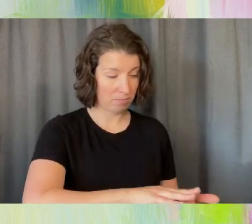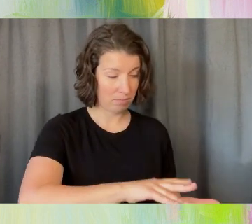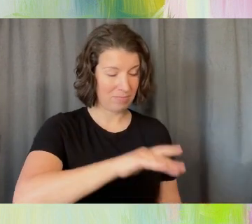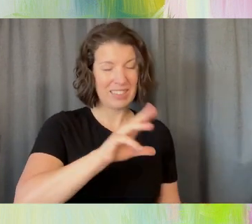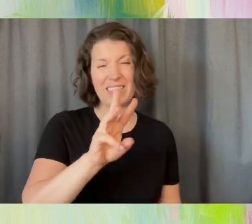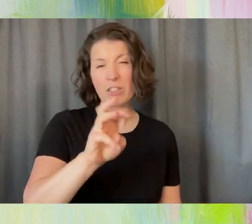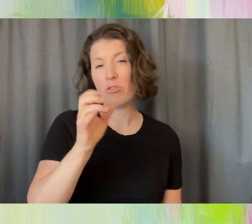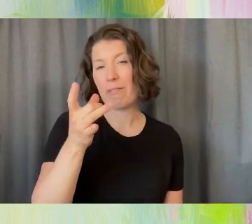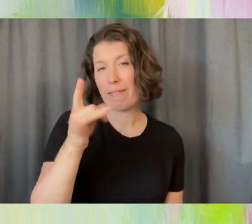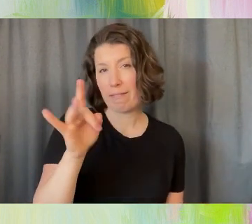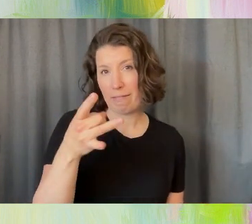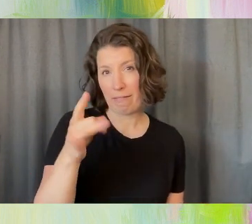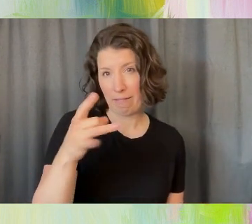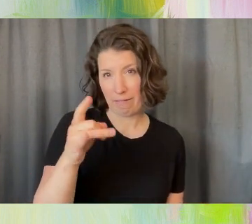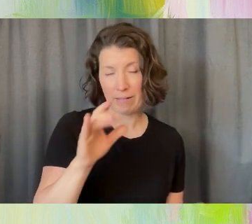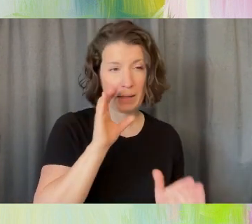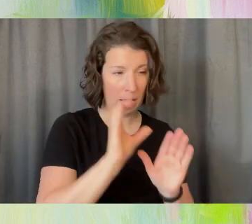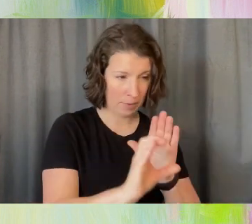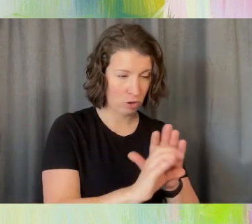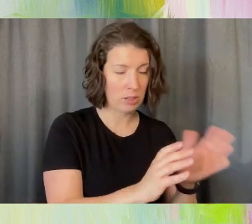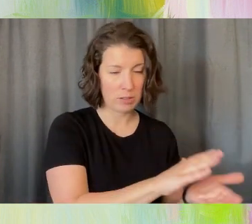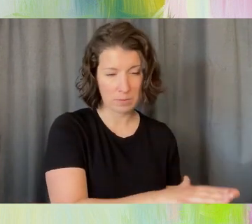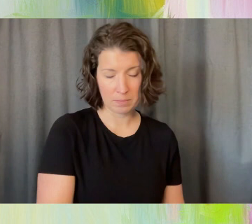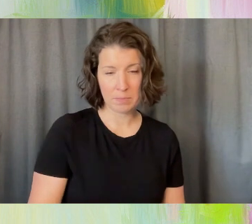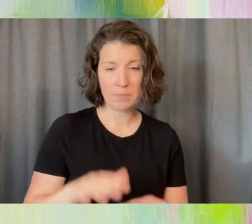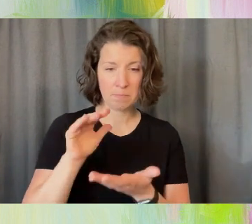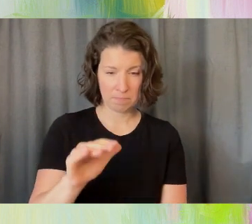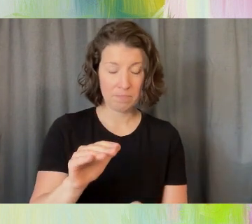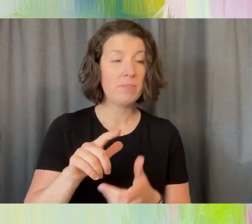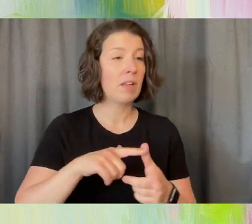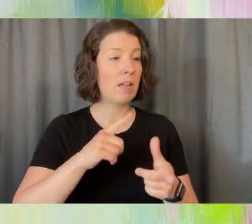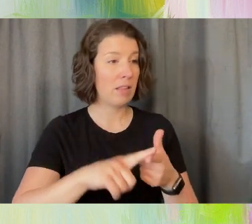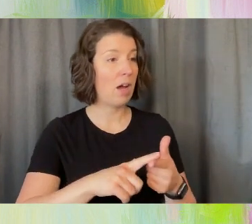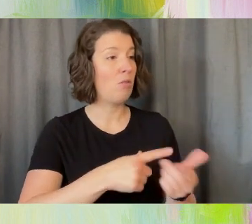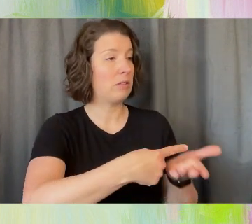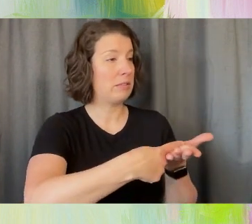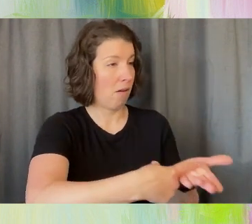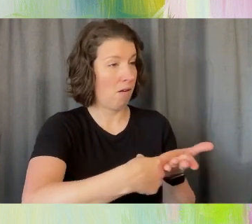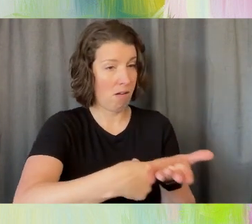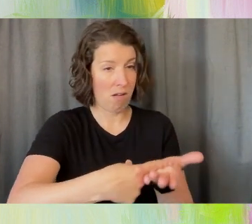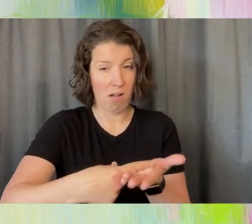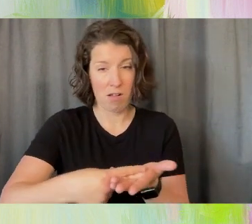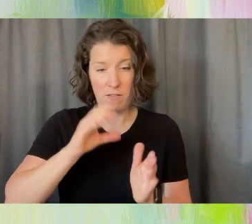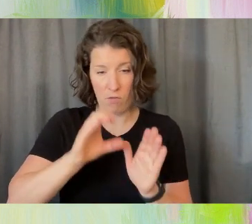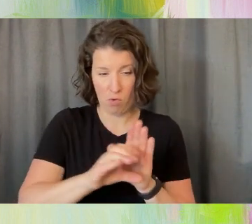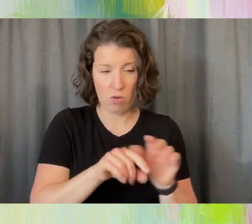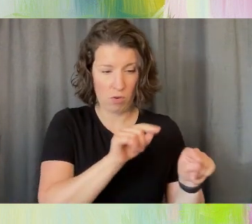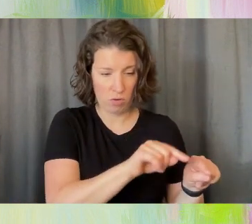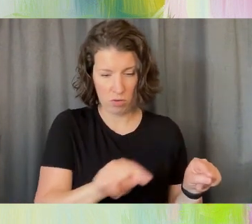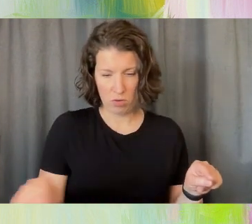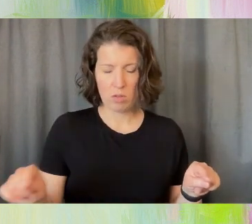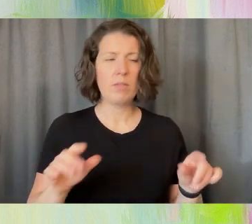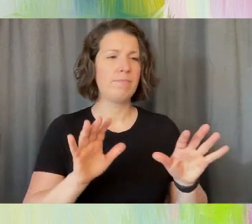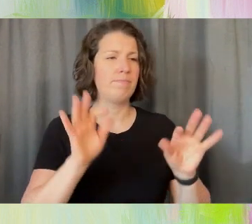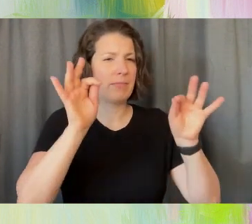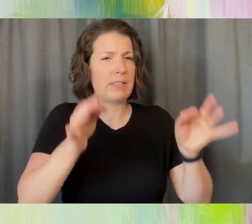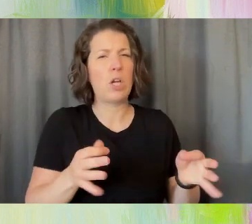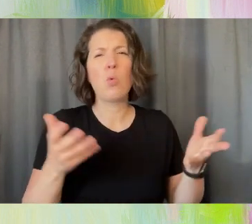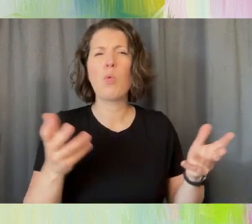Then we with the discussions, we contextualize the photos. We we decided what topic we want to address.